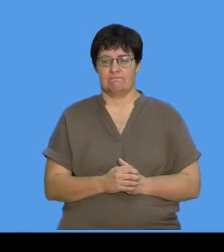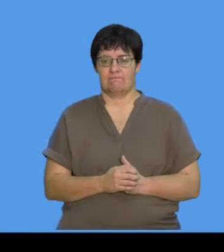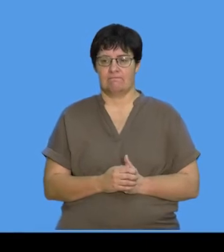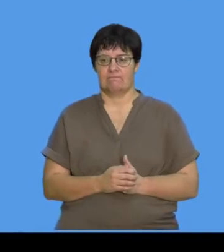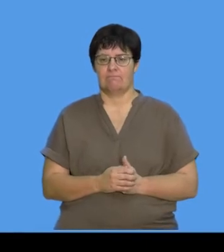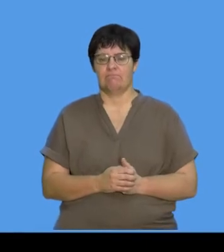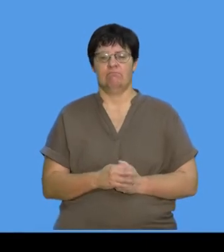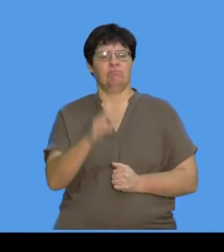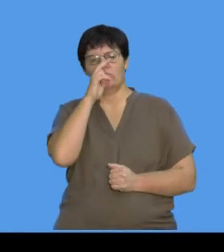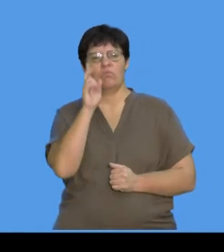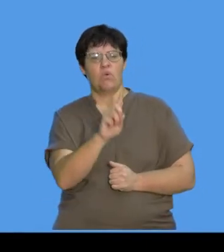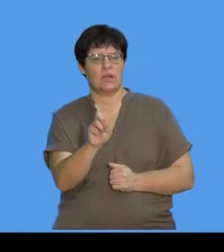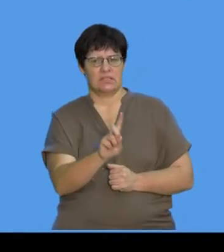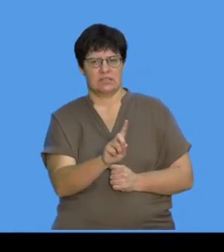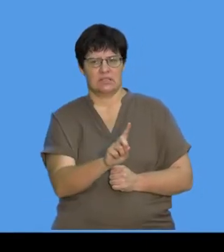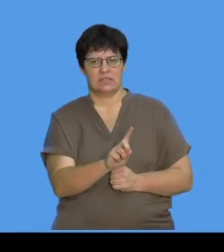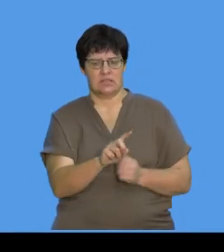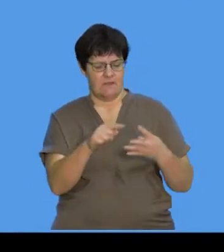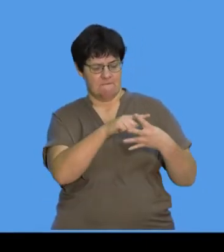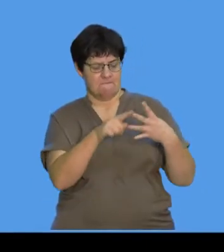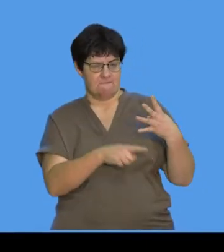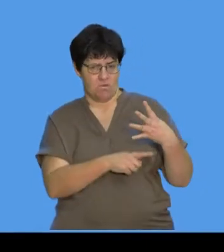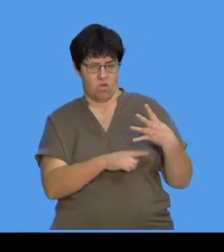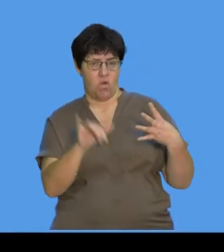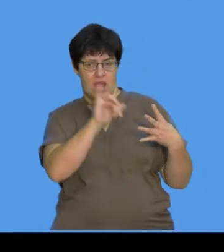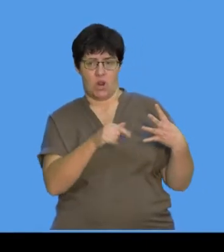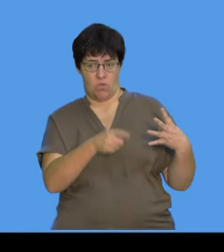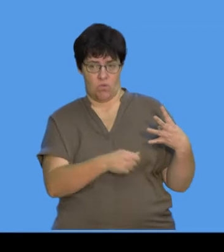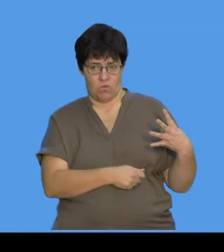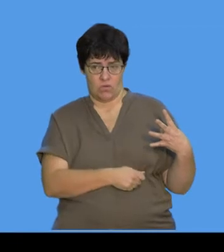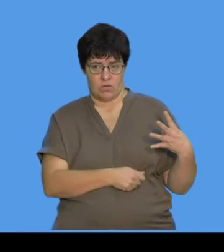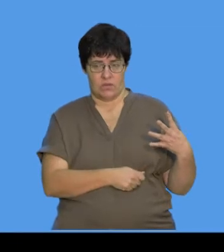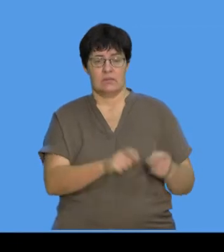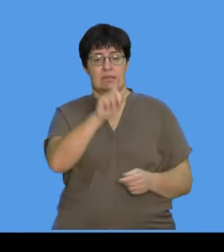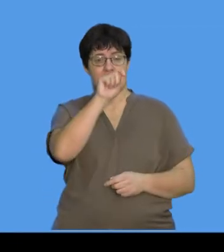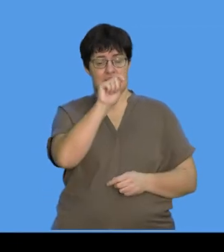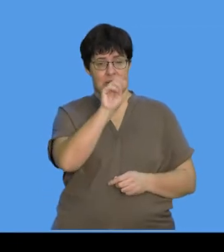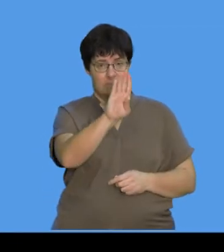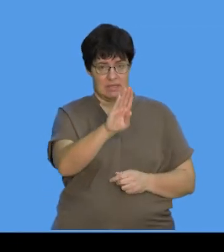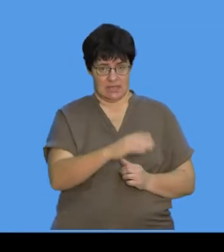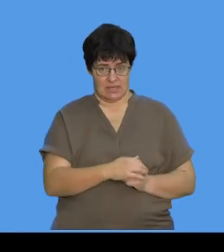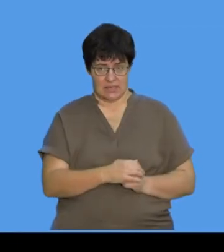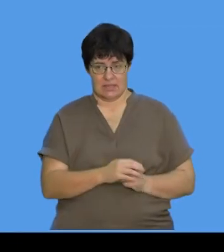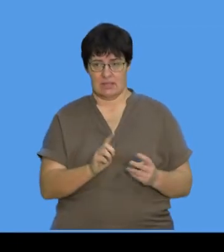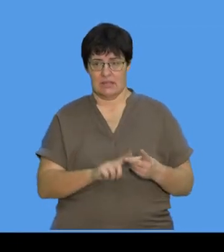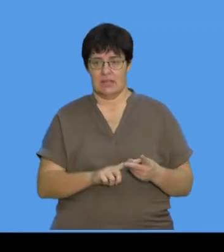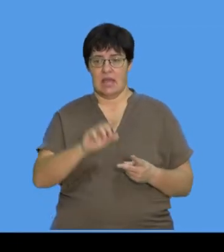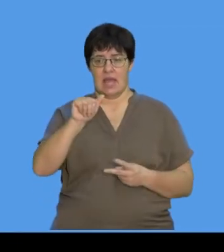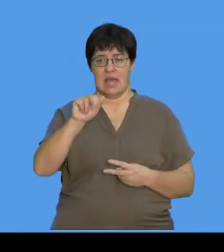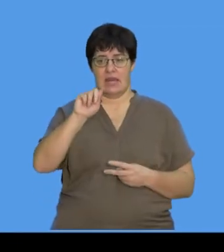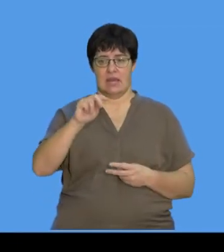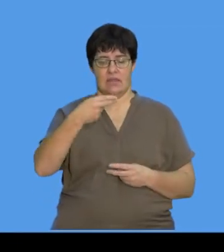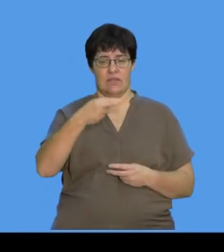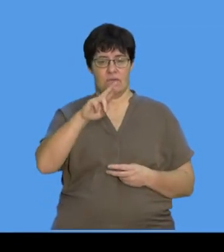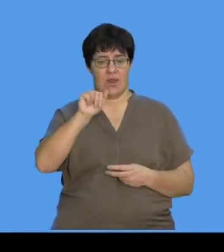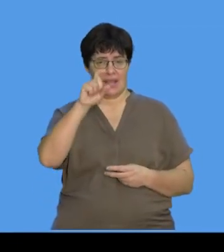Okay, guys, we are looking at the four that I've put in here in yellow. We're going to be looking at TB. We're going to be looking at anthrax. We're going